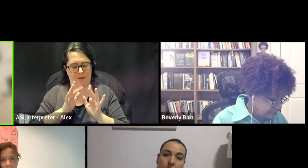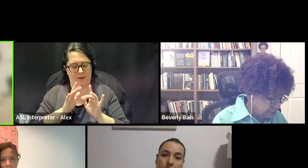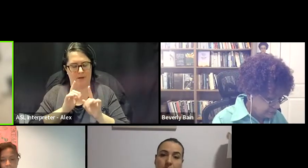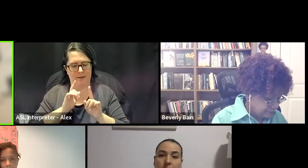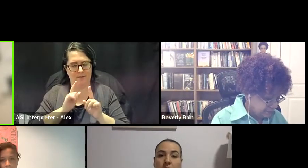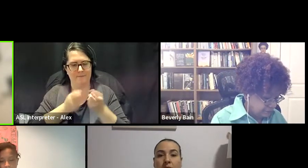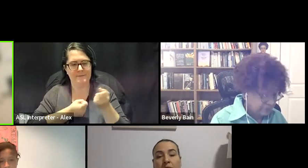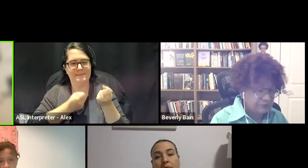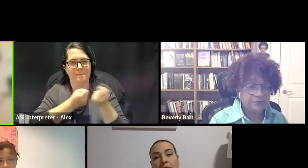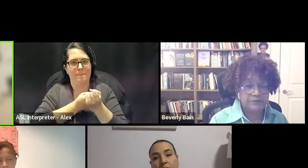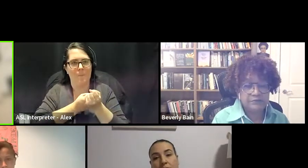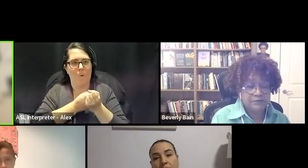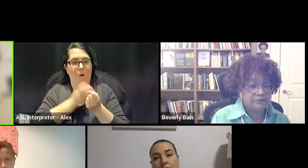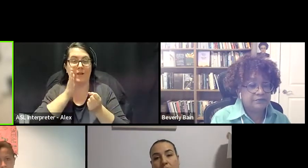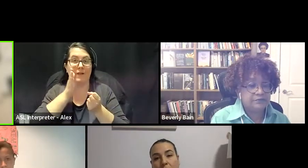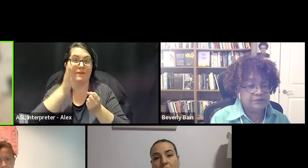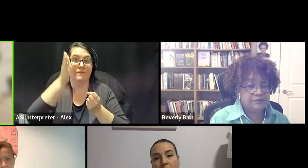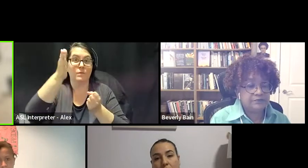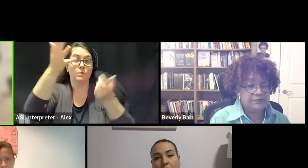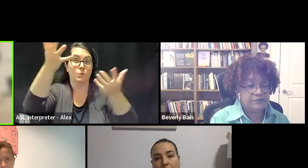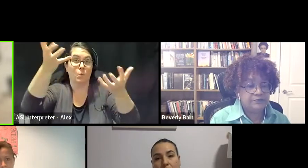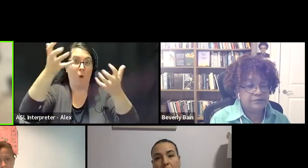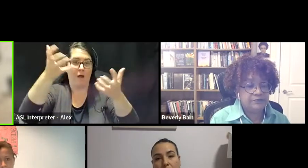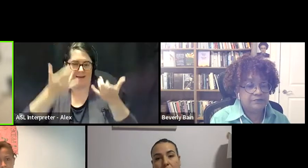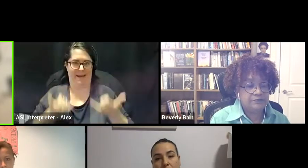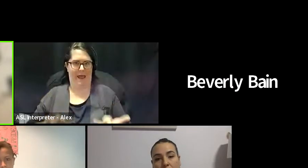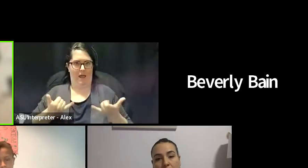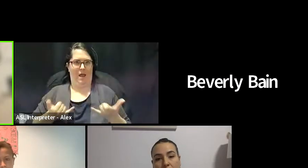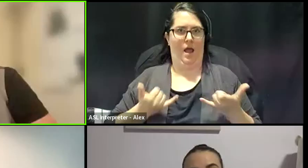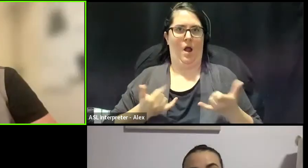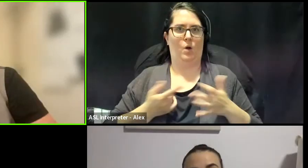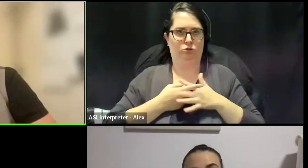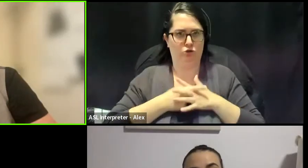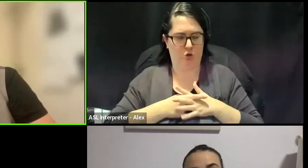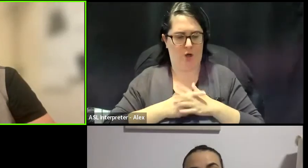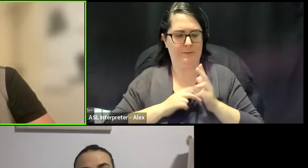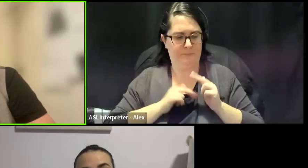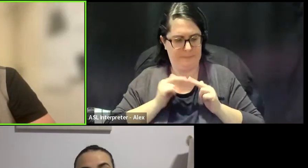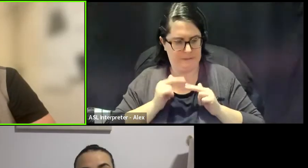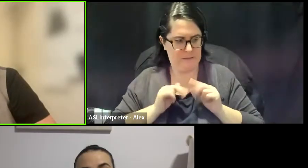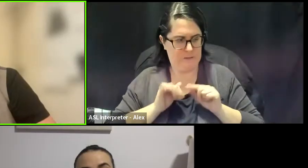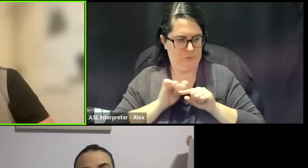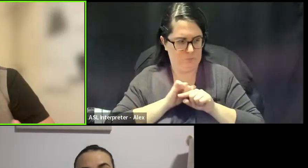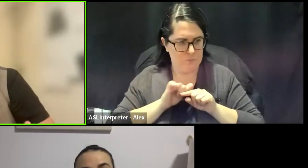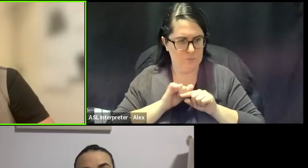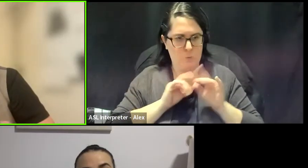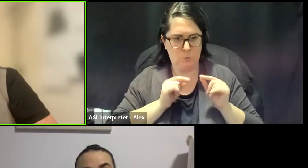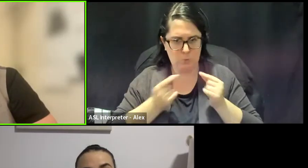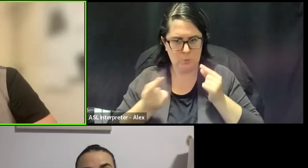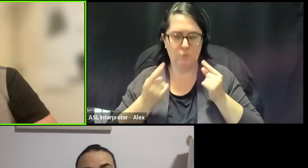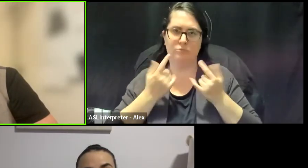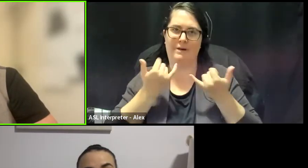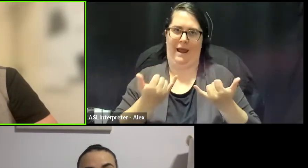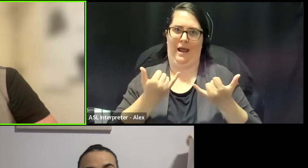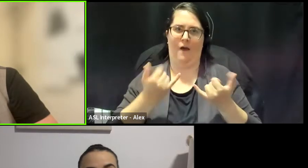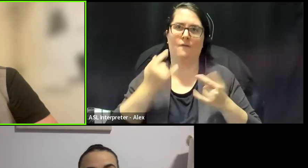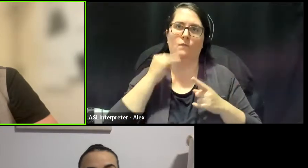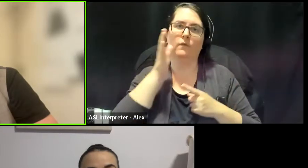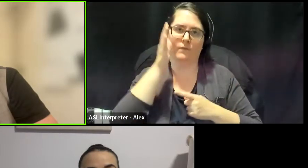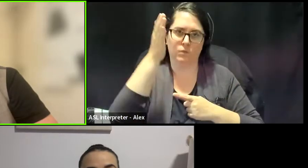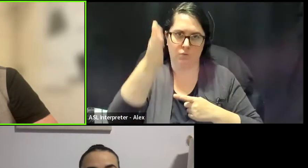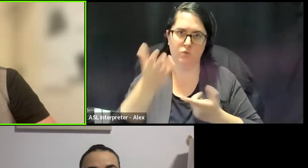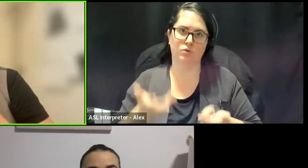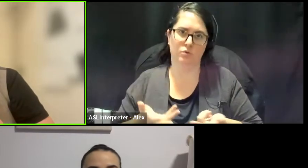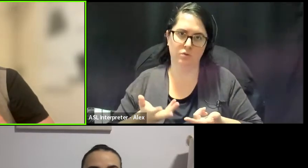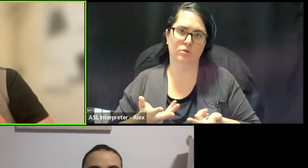futures that we want to, uh, create, uh, the kinds of, uh, rehearsals for living that we want to, to have from,